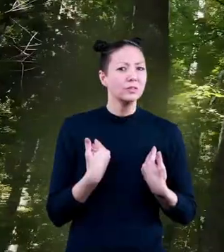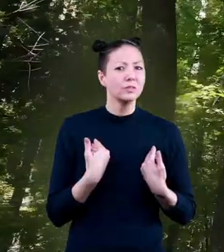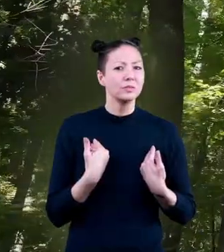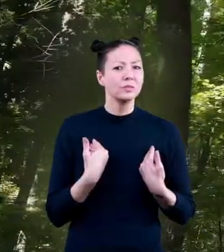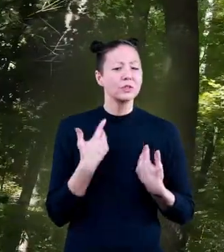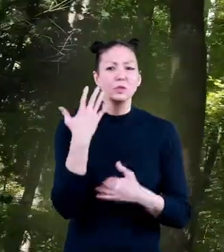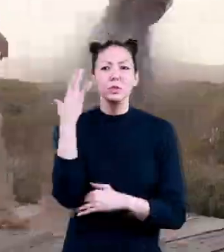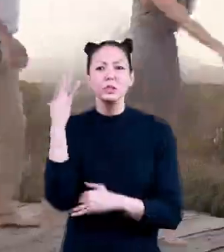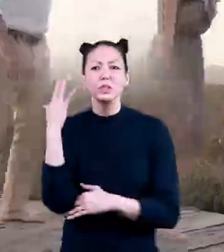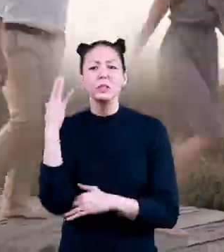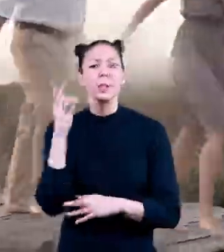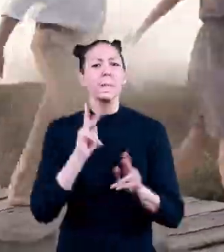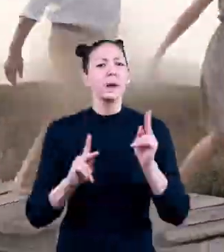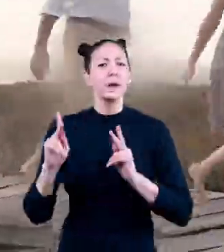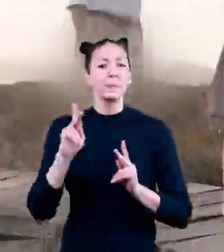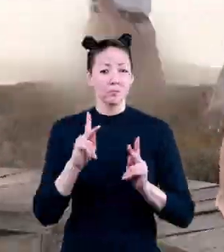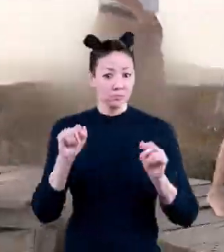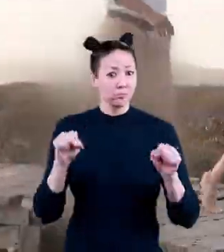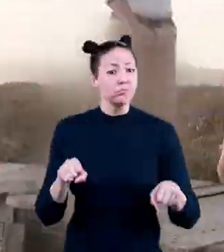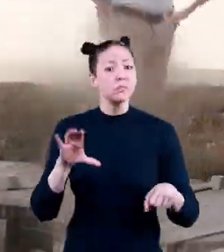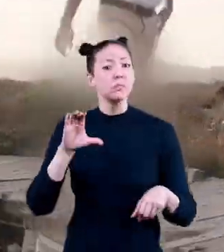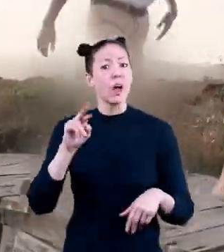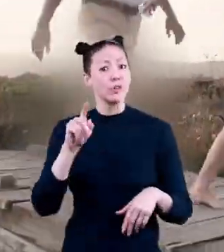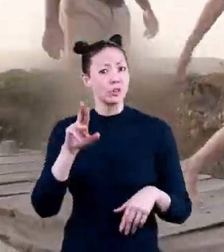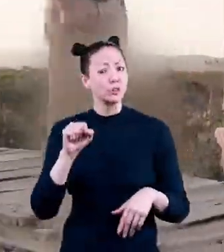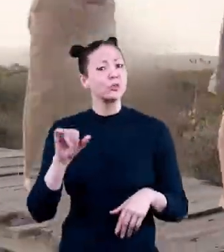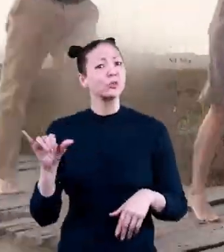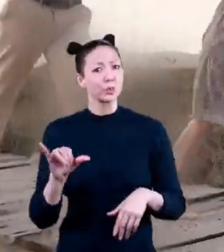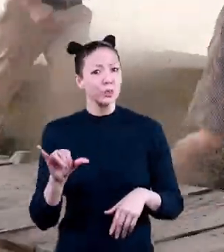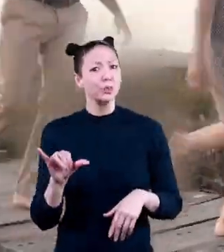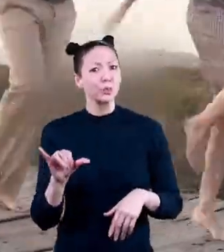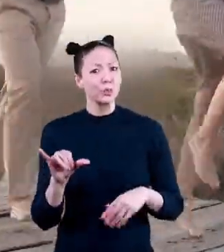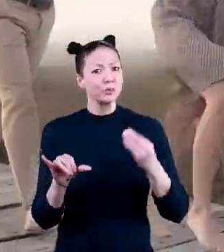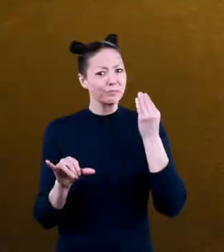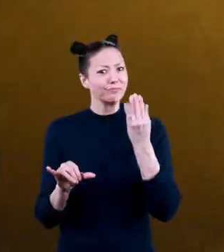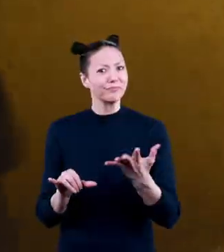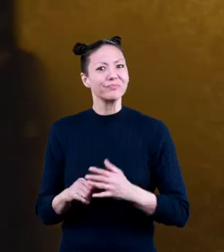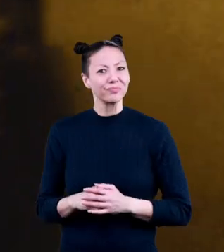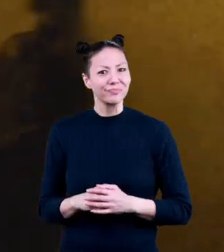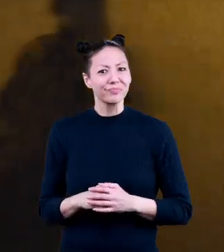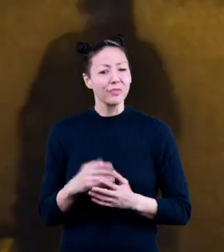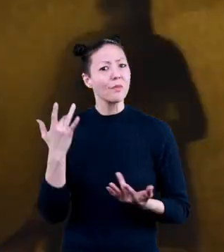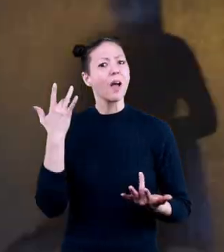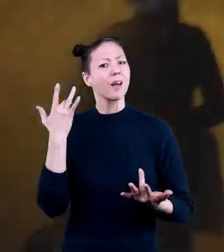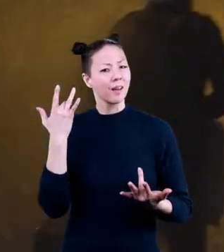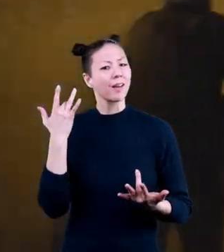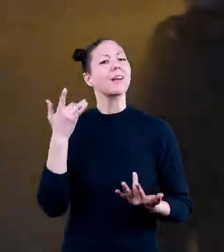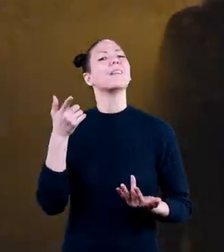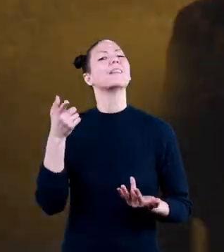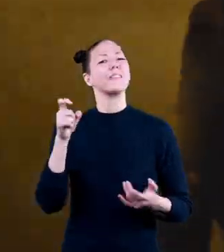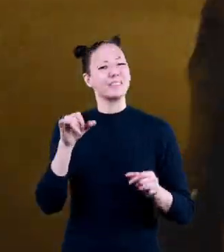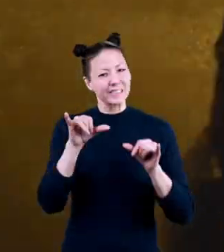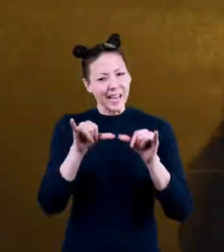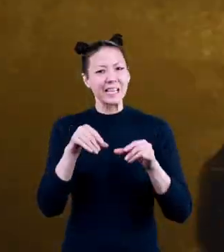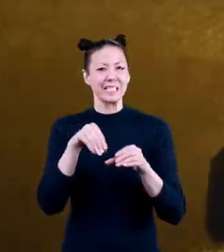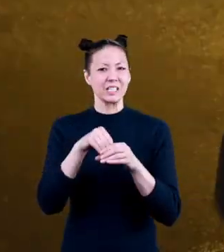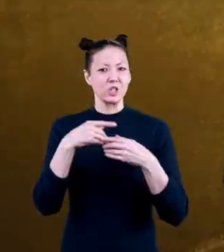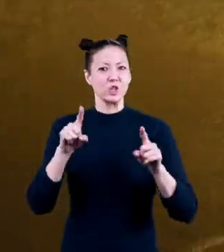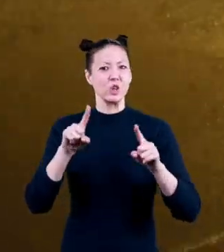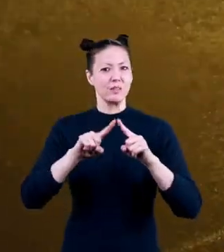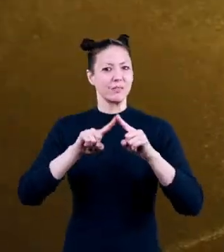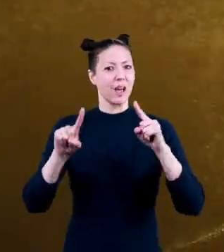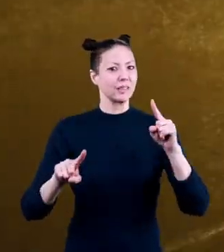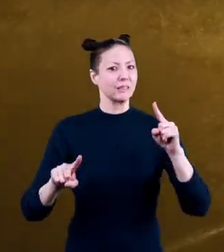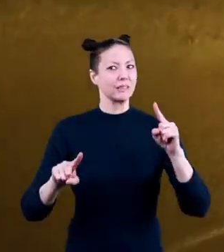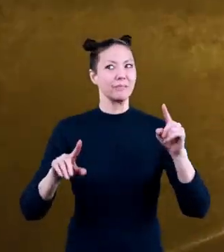trees, and even people can be conductors too. That's why you should stay inside during a